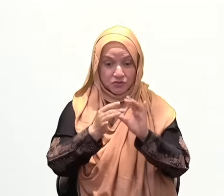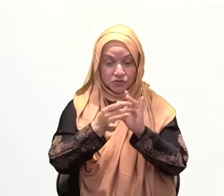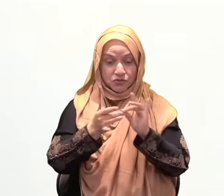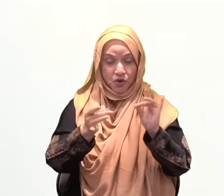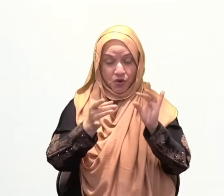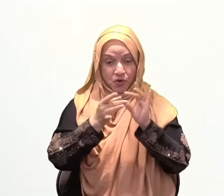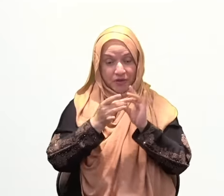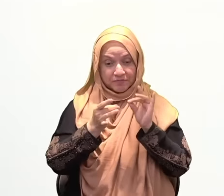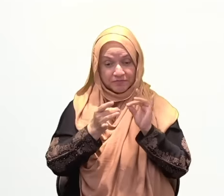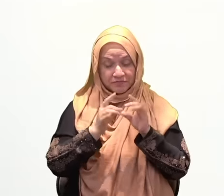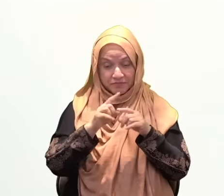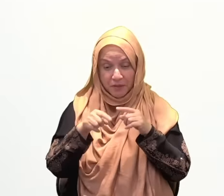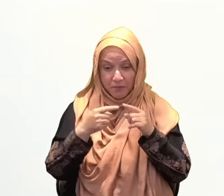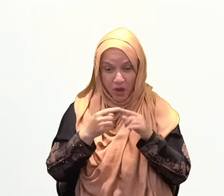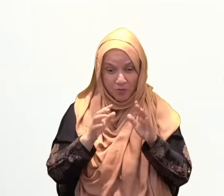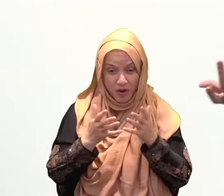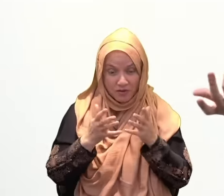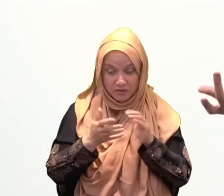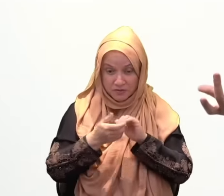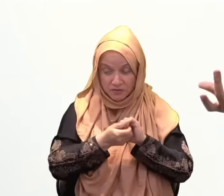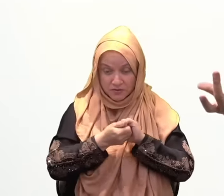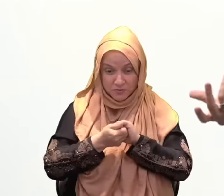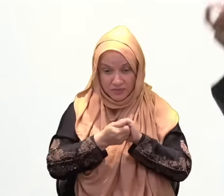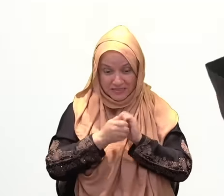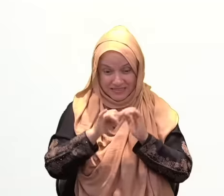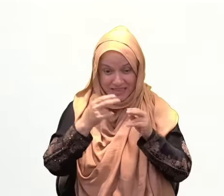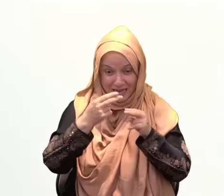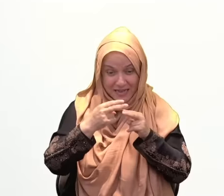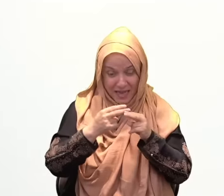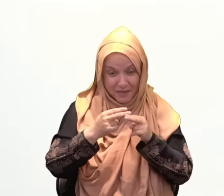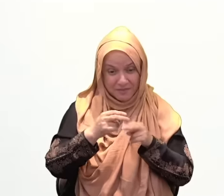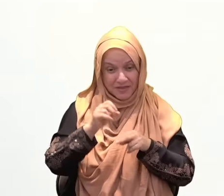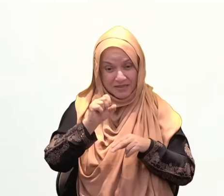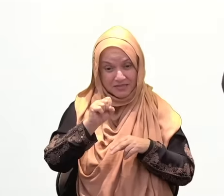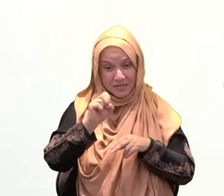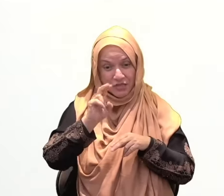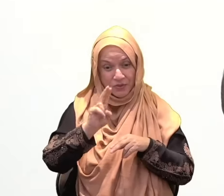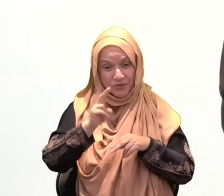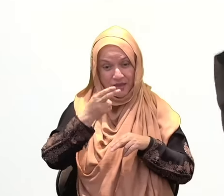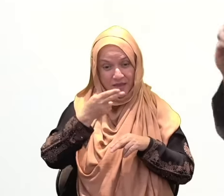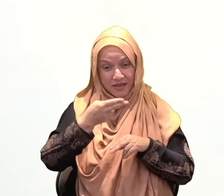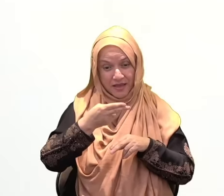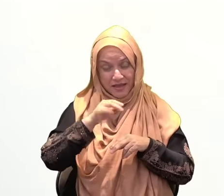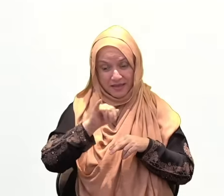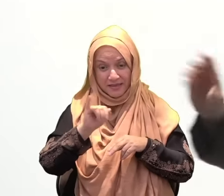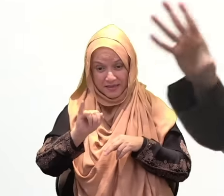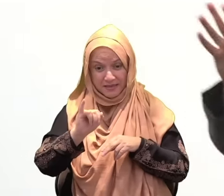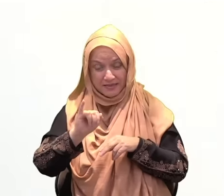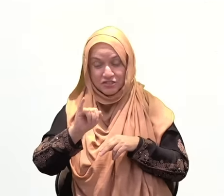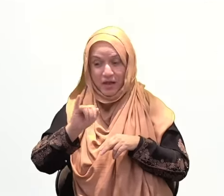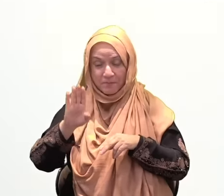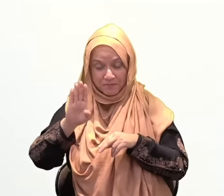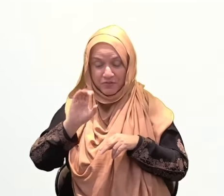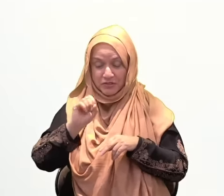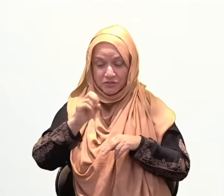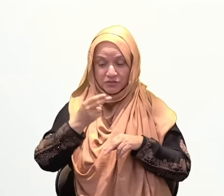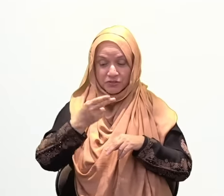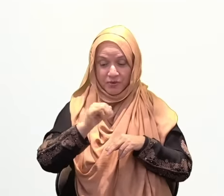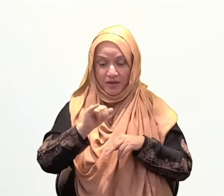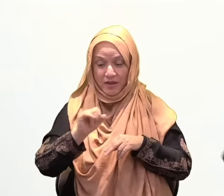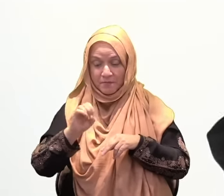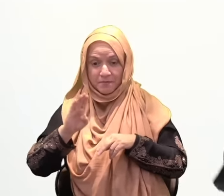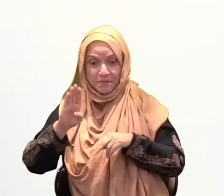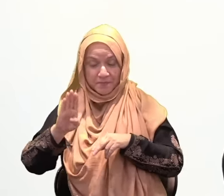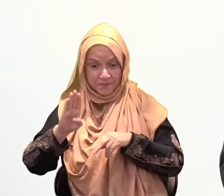his name. His name is Suhail. His name is easy. So Allah subhanahu wa ta'ala surely is giving us a sign that he's about to send ease our way.